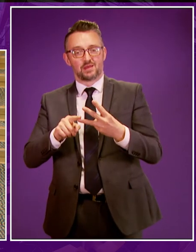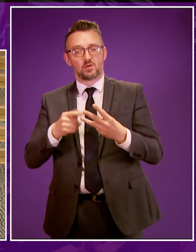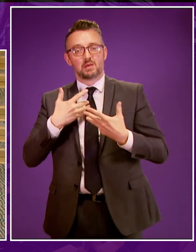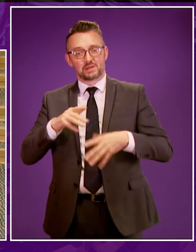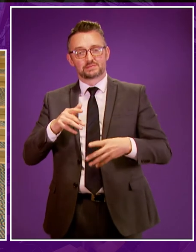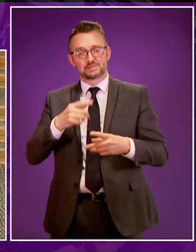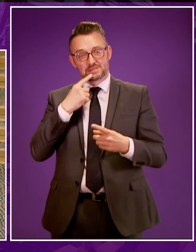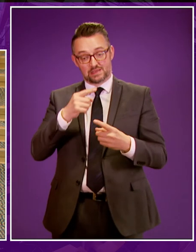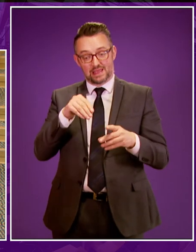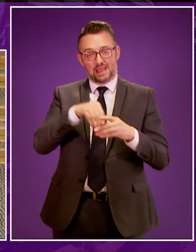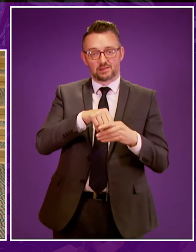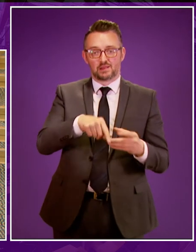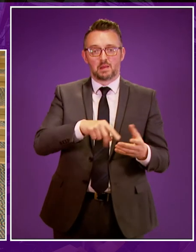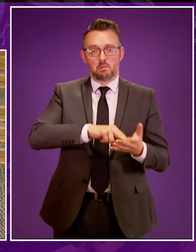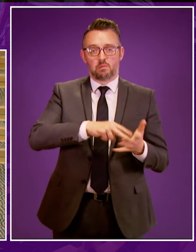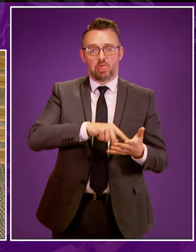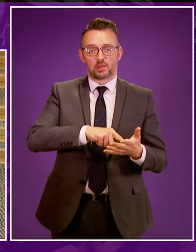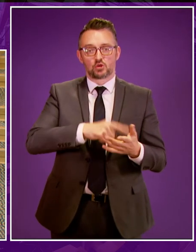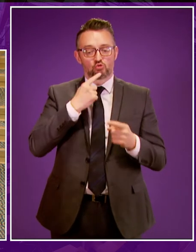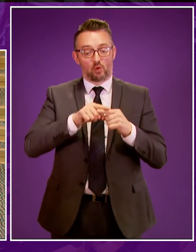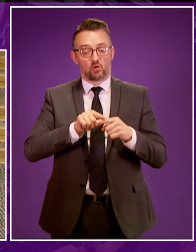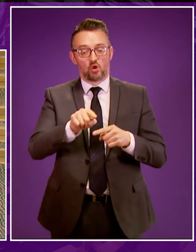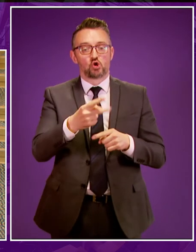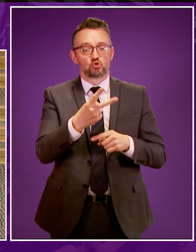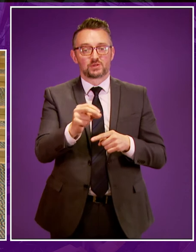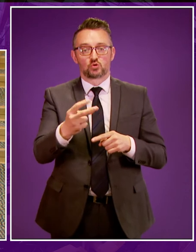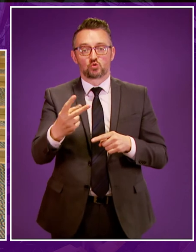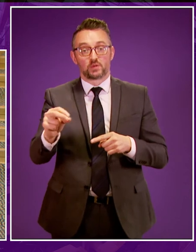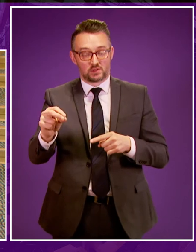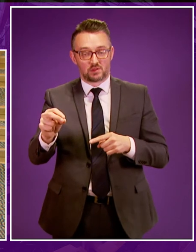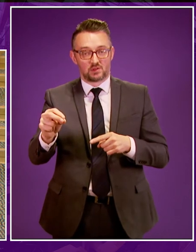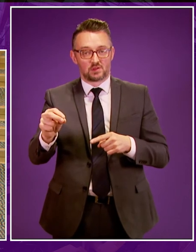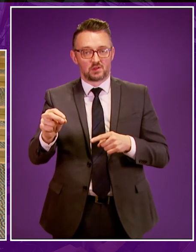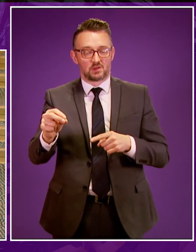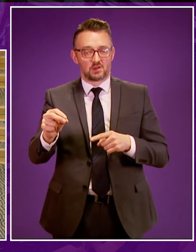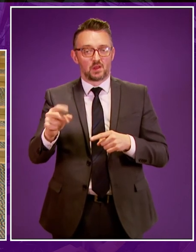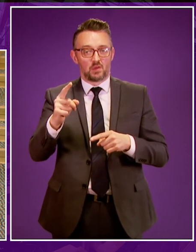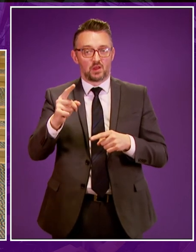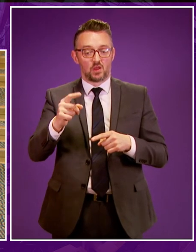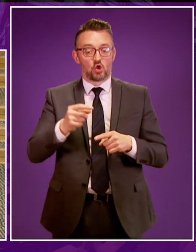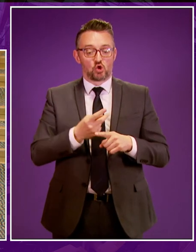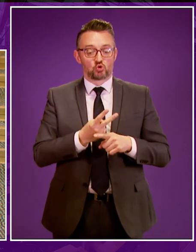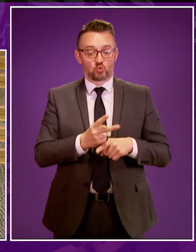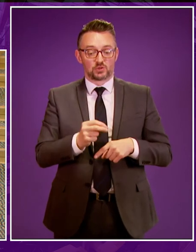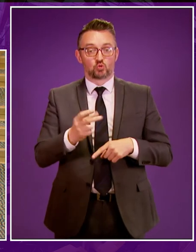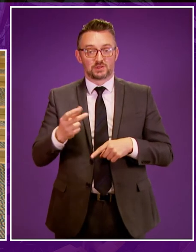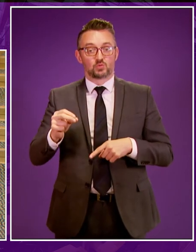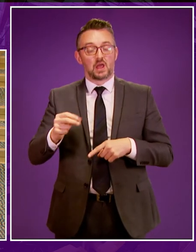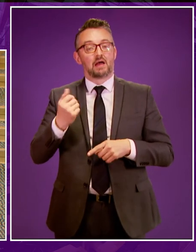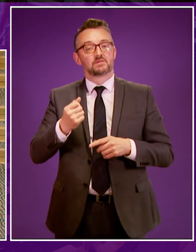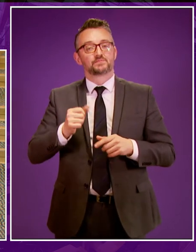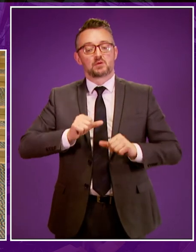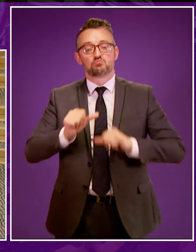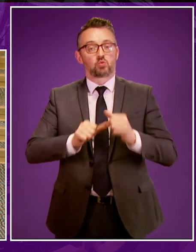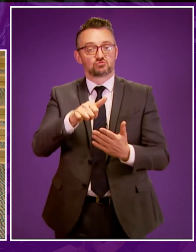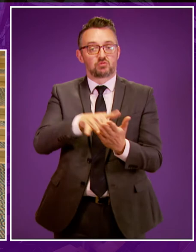we highlight in relation to the plan to 2020 obviously there will be a progress report in 2020 with further actions